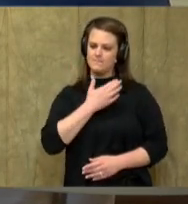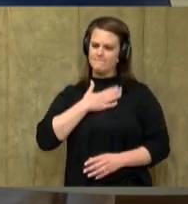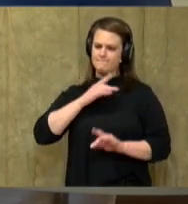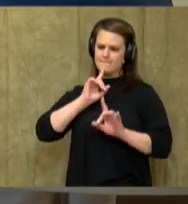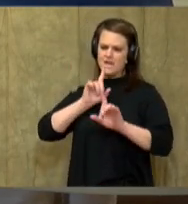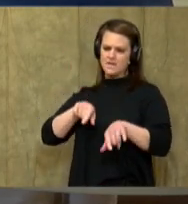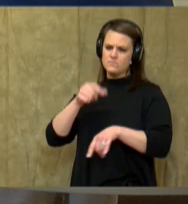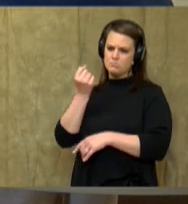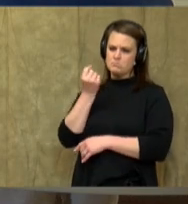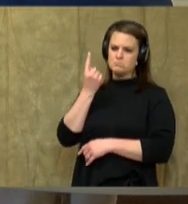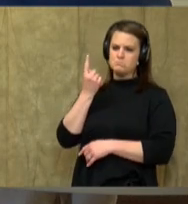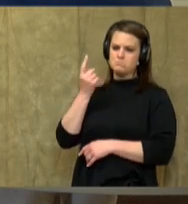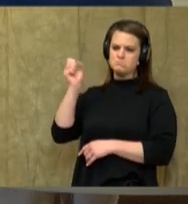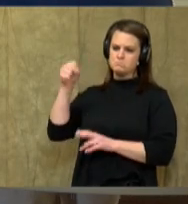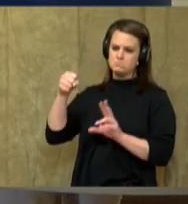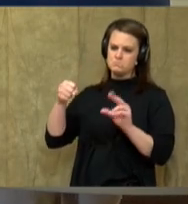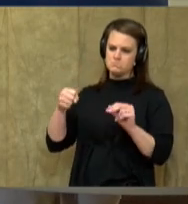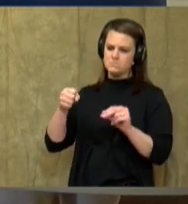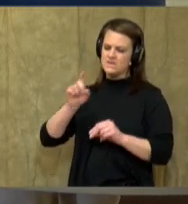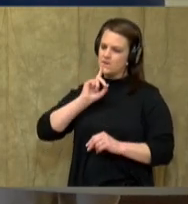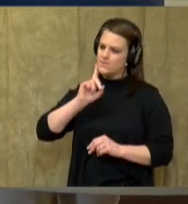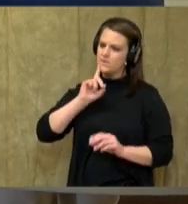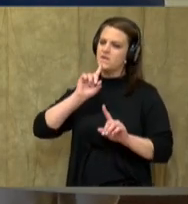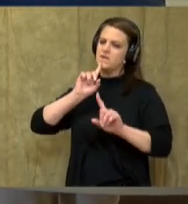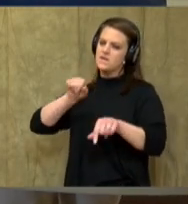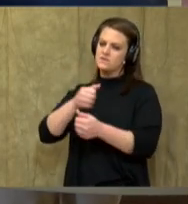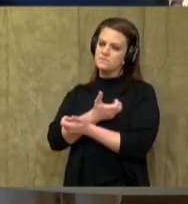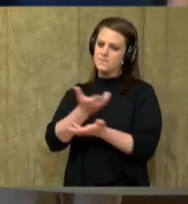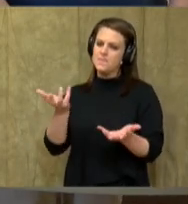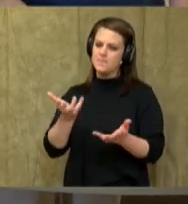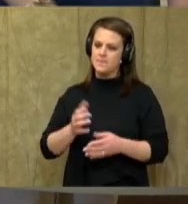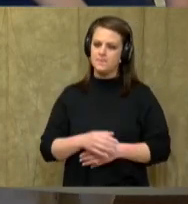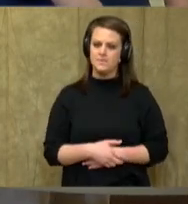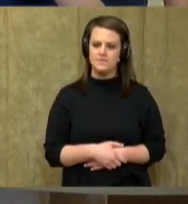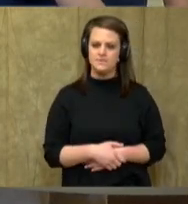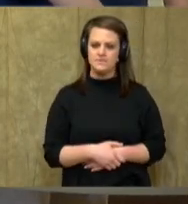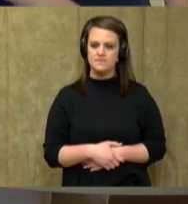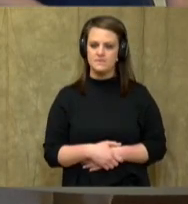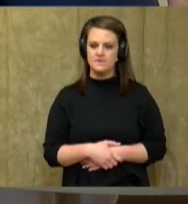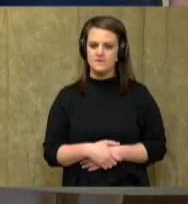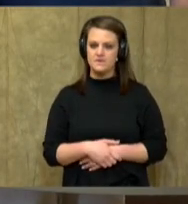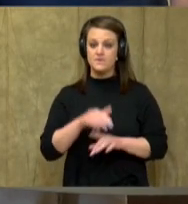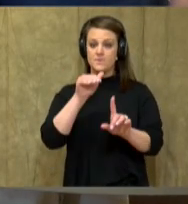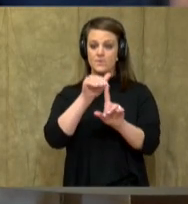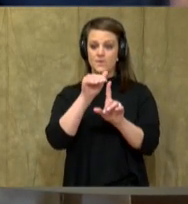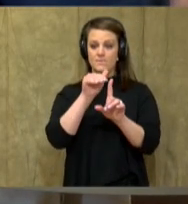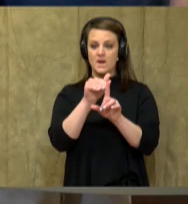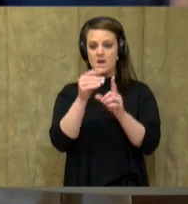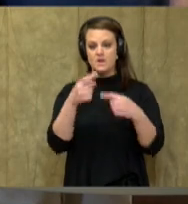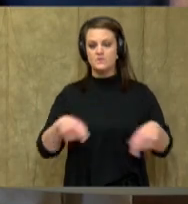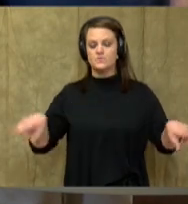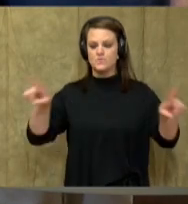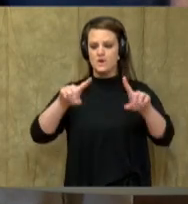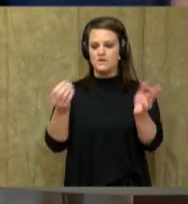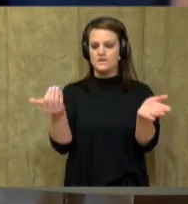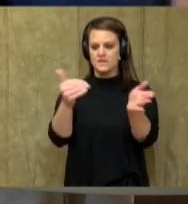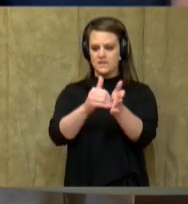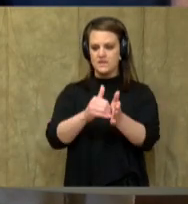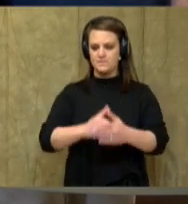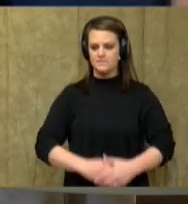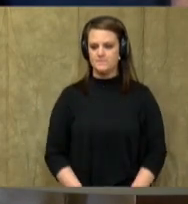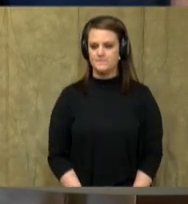answer make sense? Did I really answer the question? So I just wanted to remind you of that as well.